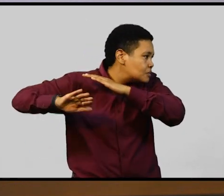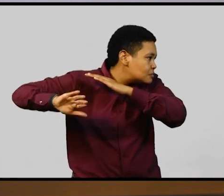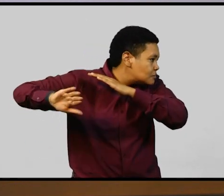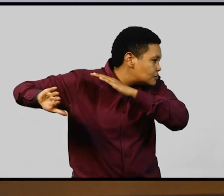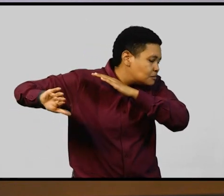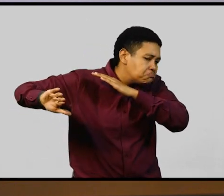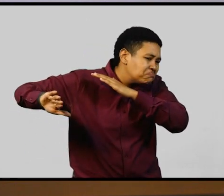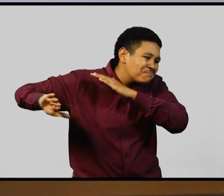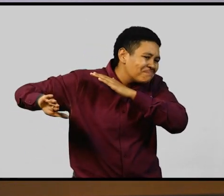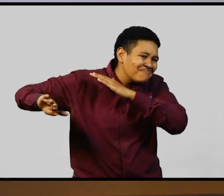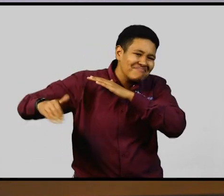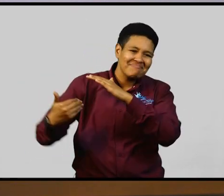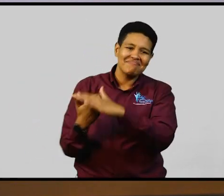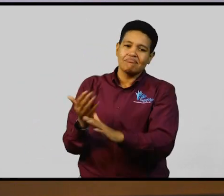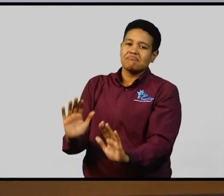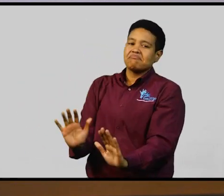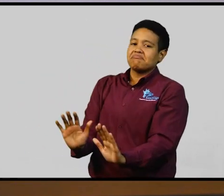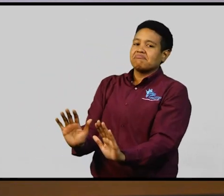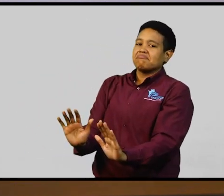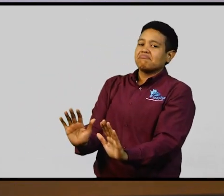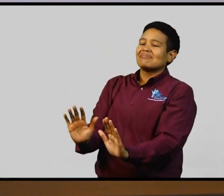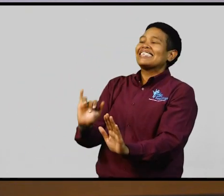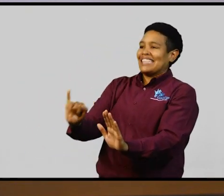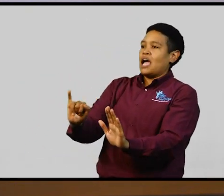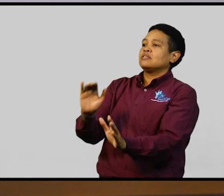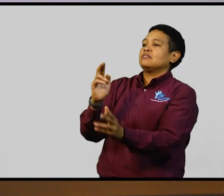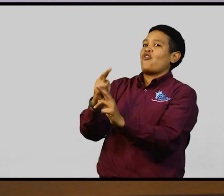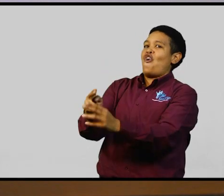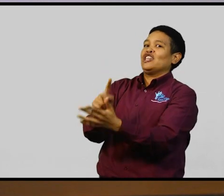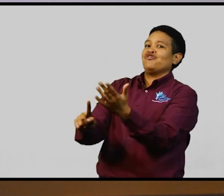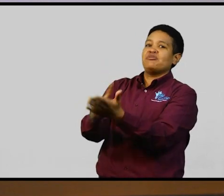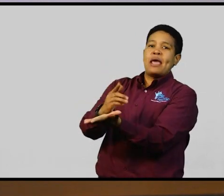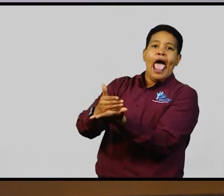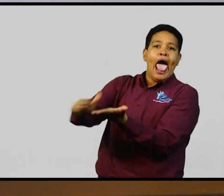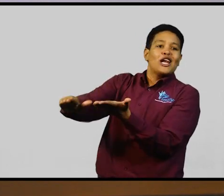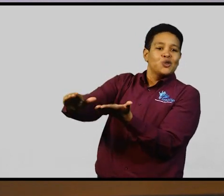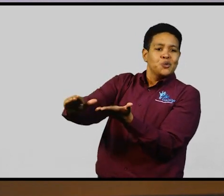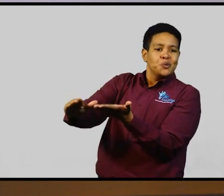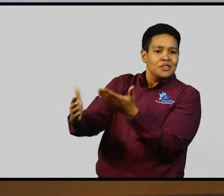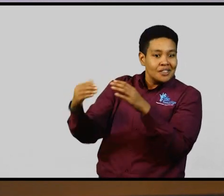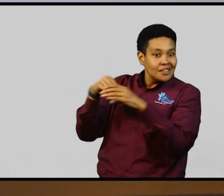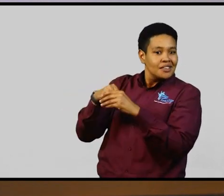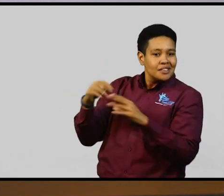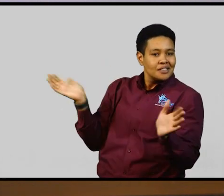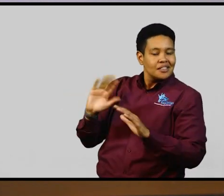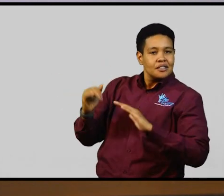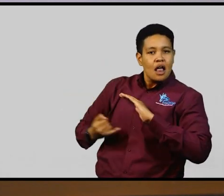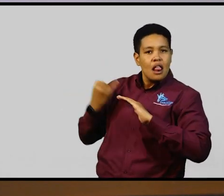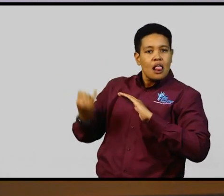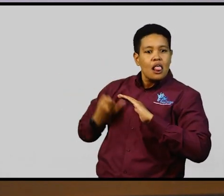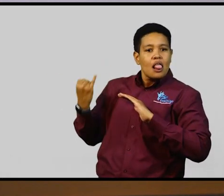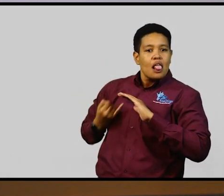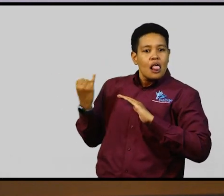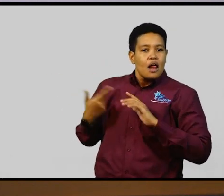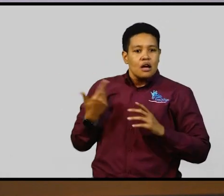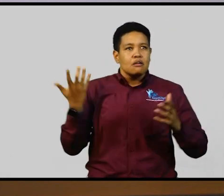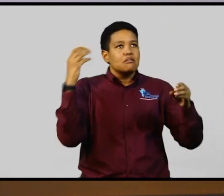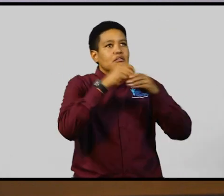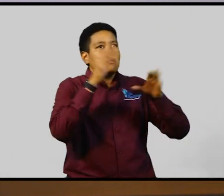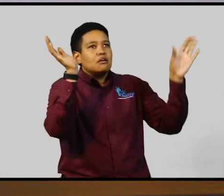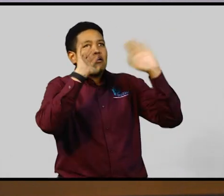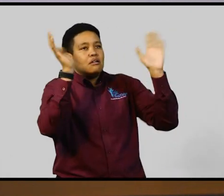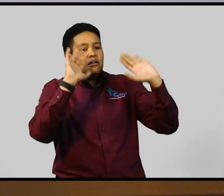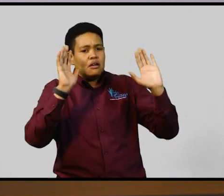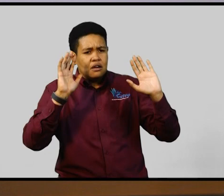disability from participating in an activity on an equal basis with others. If it is that you have a